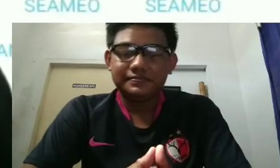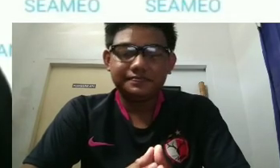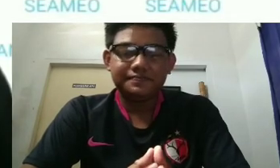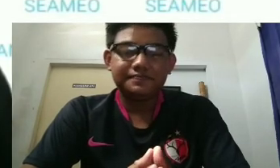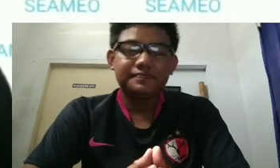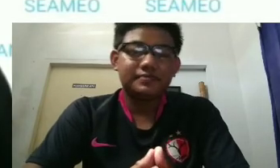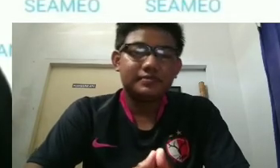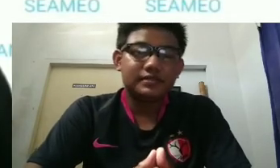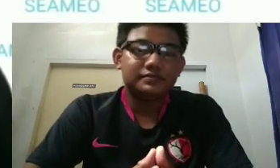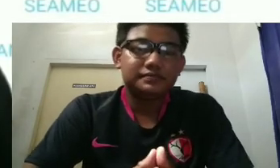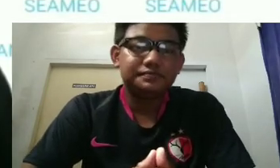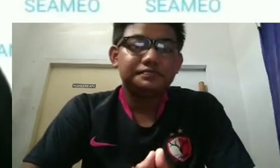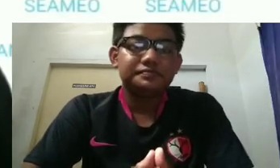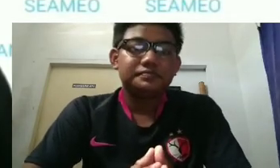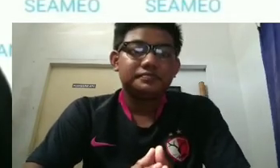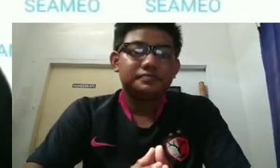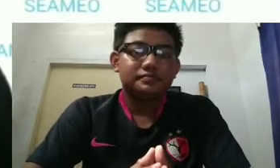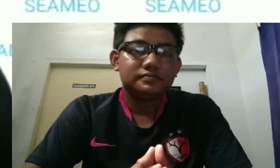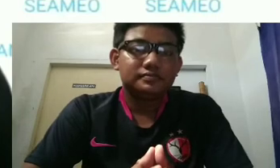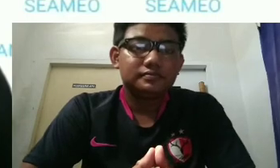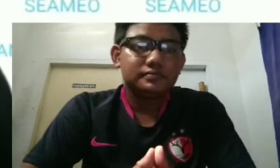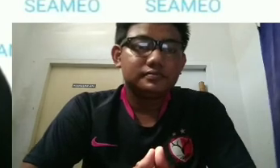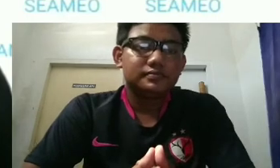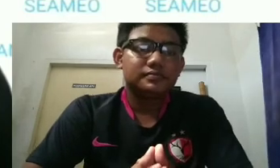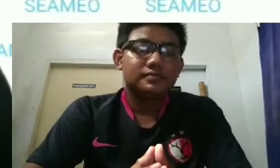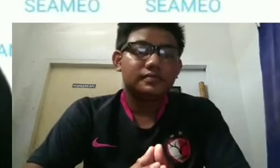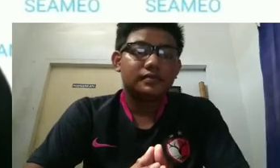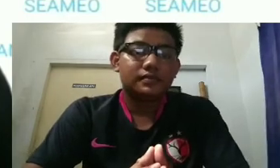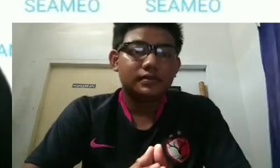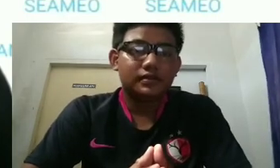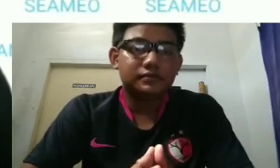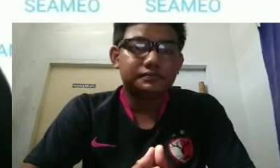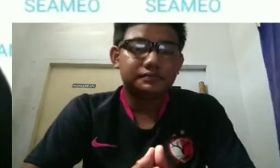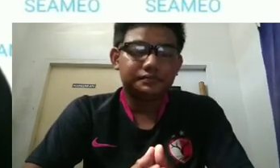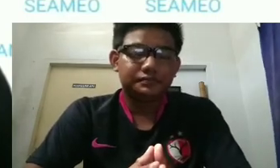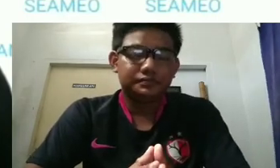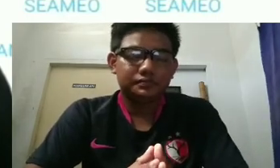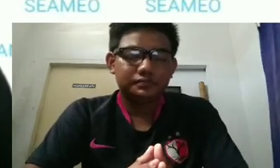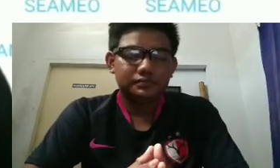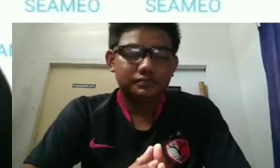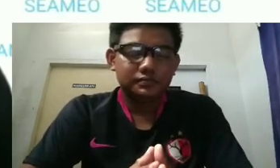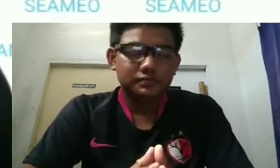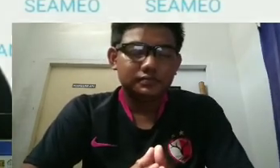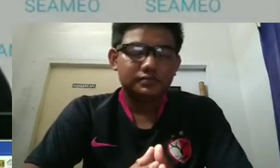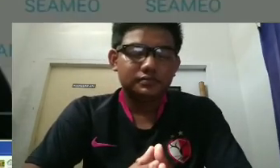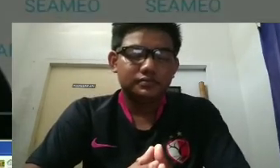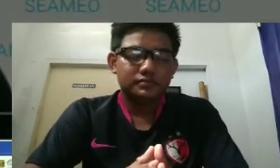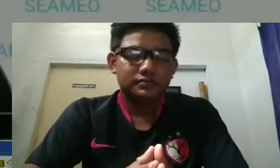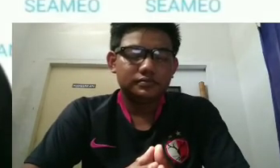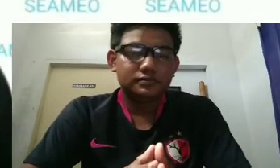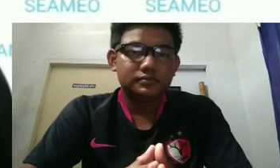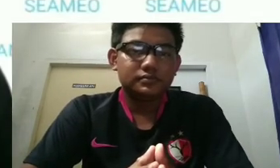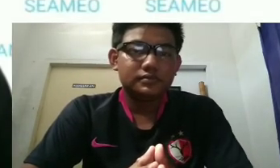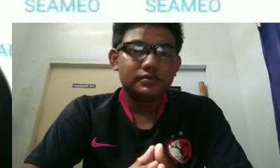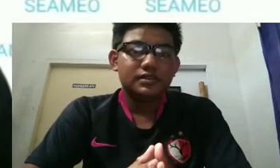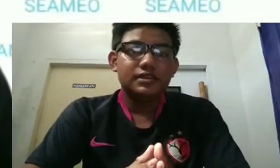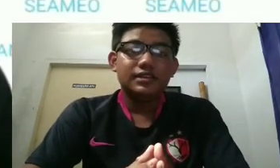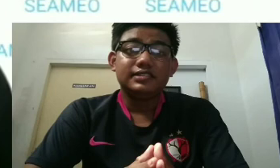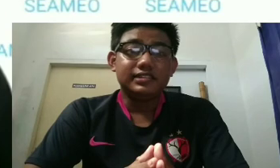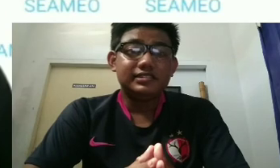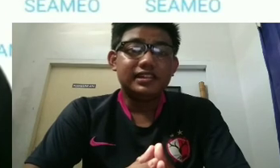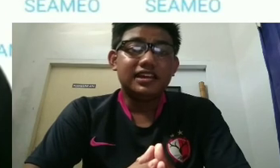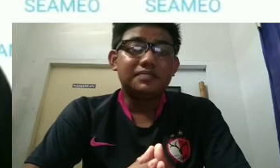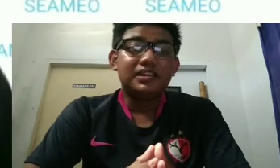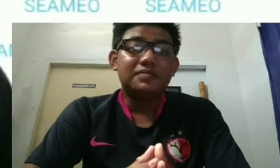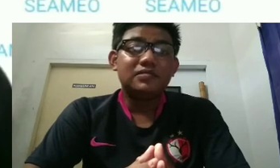please join